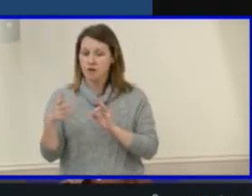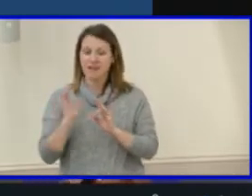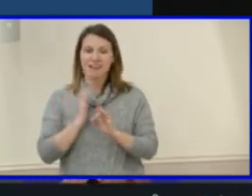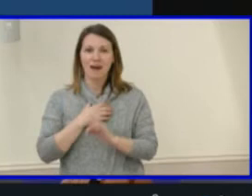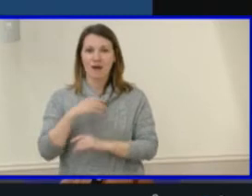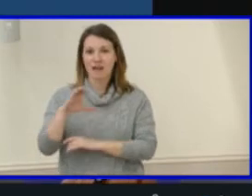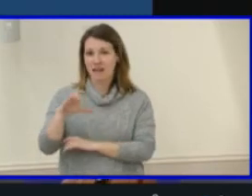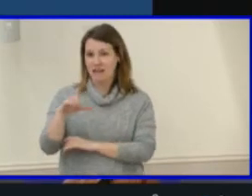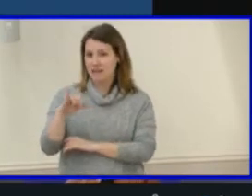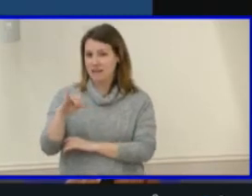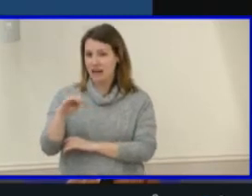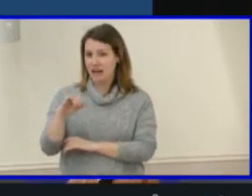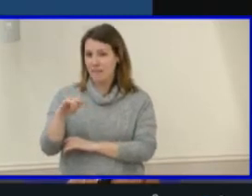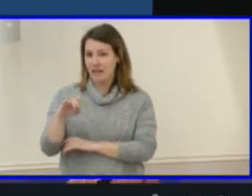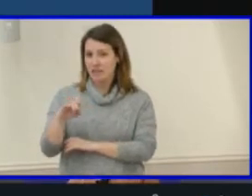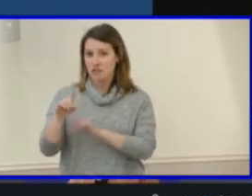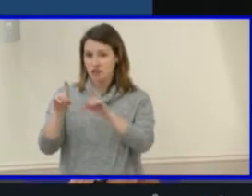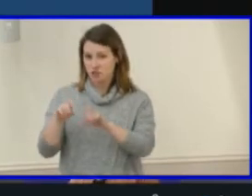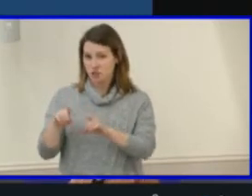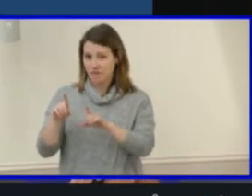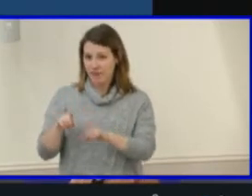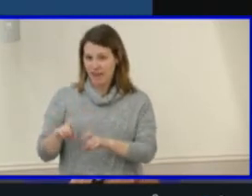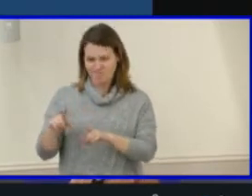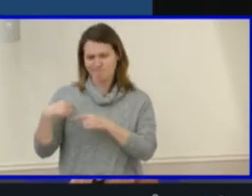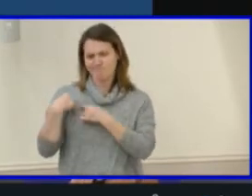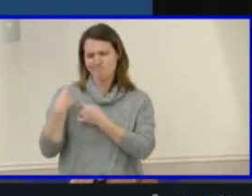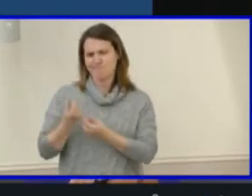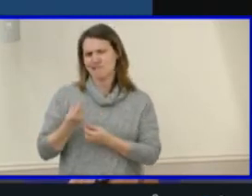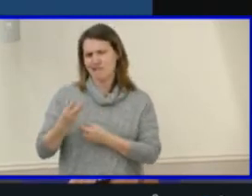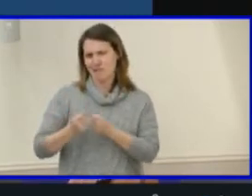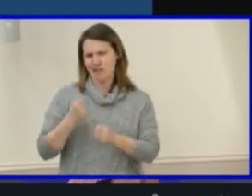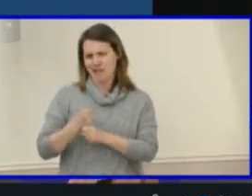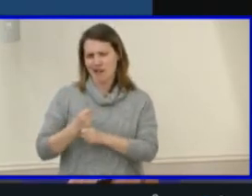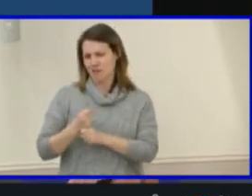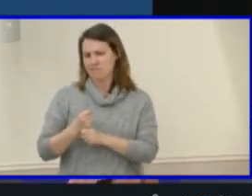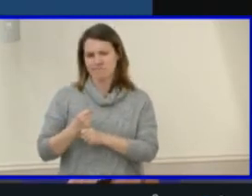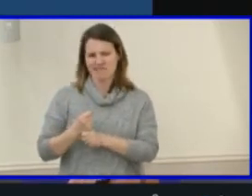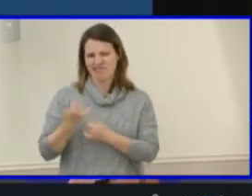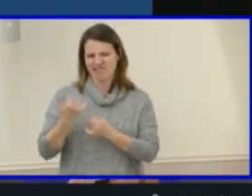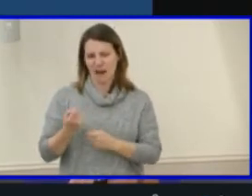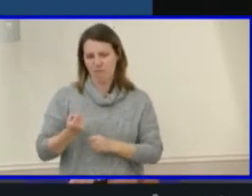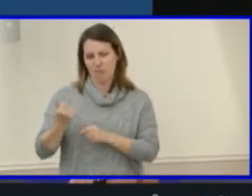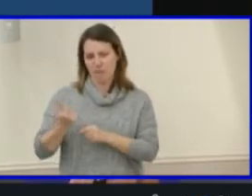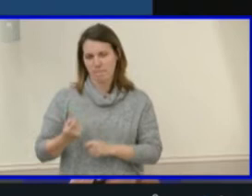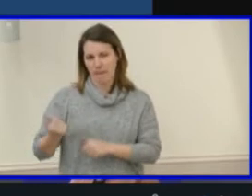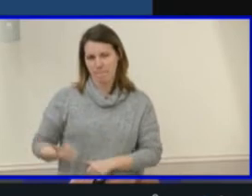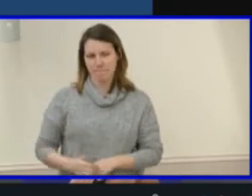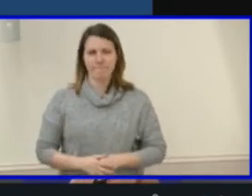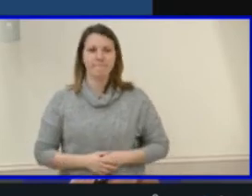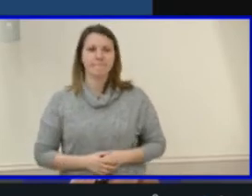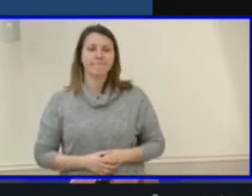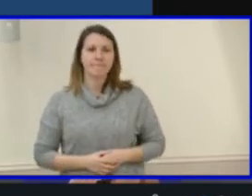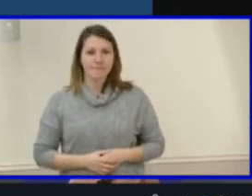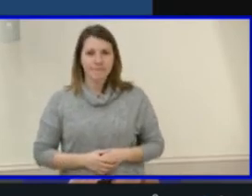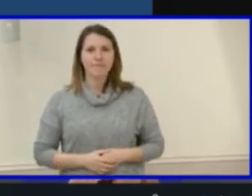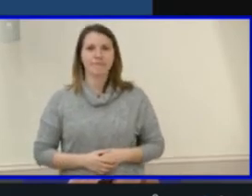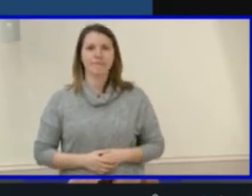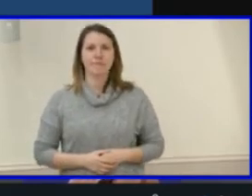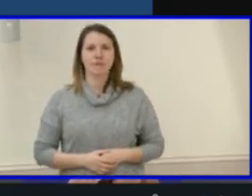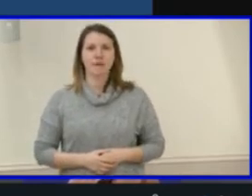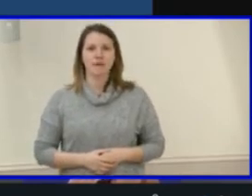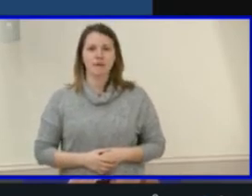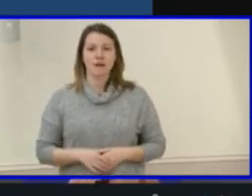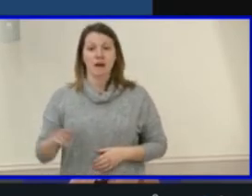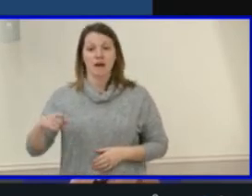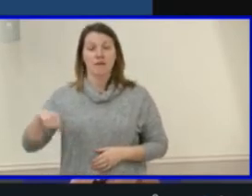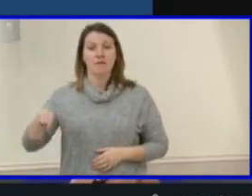surveys, and that's been underway for several years now. So, we removed those drivers from the plan. These drivers, however, will